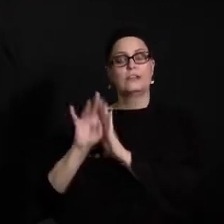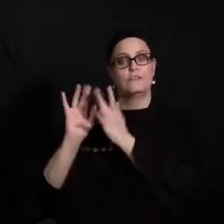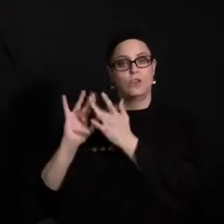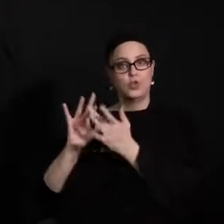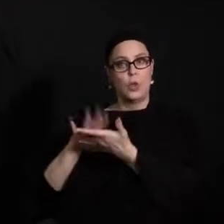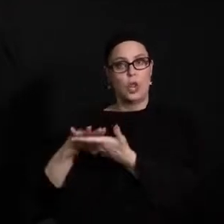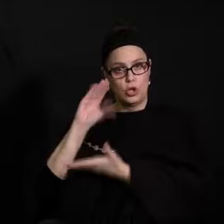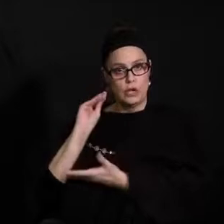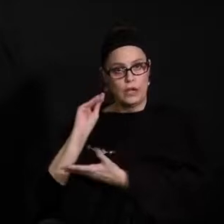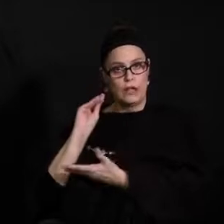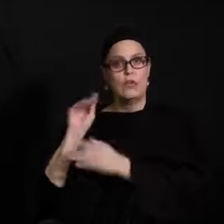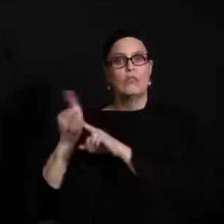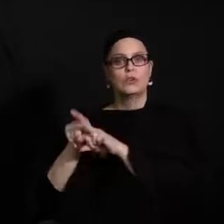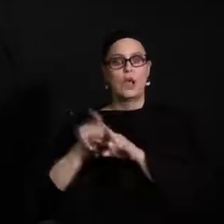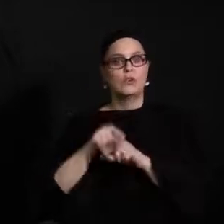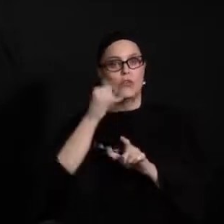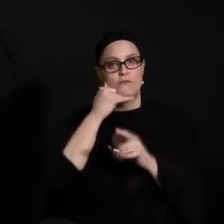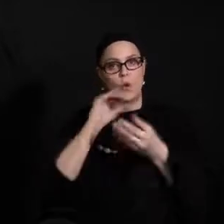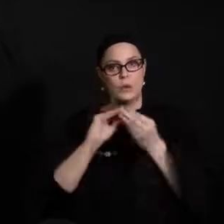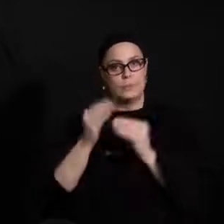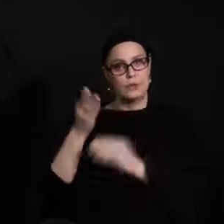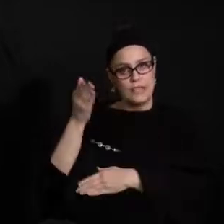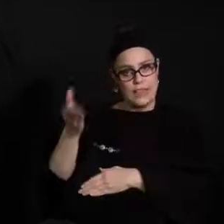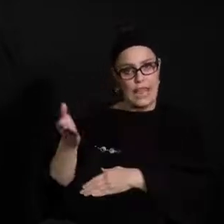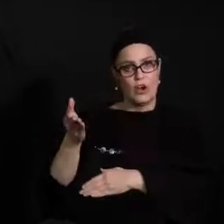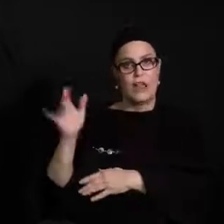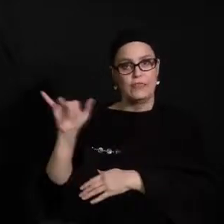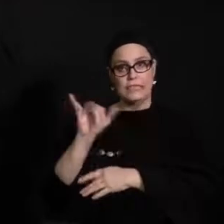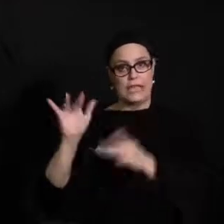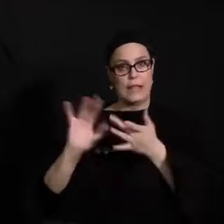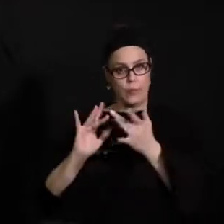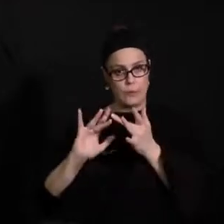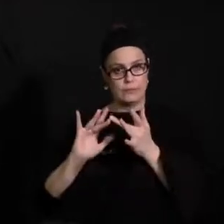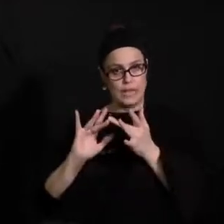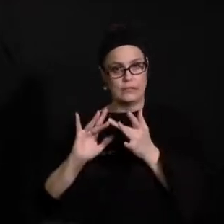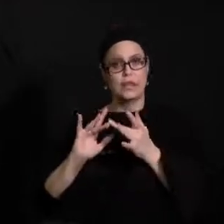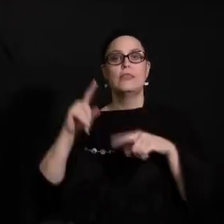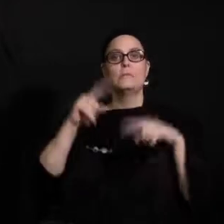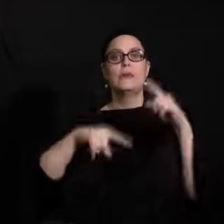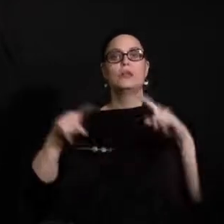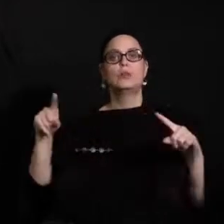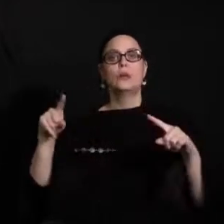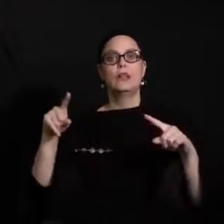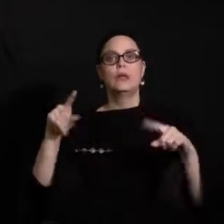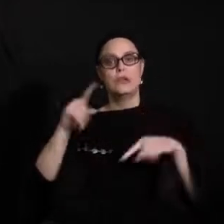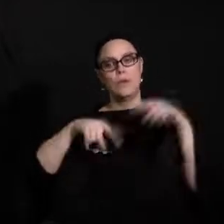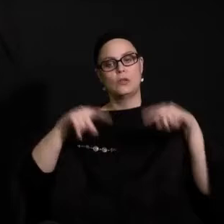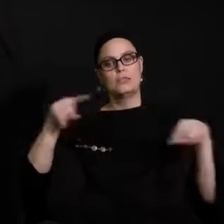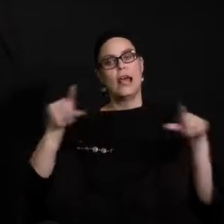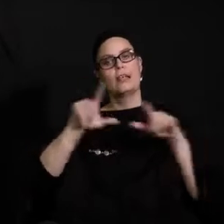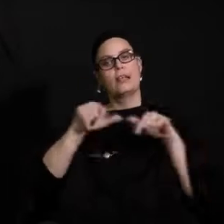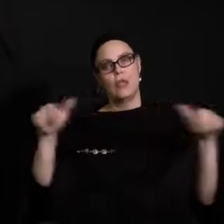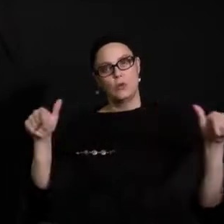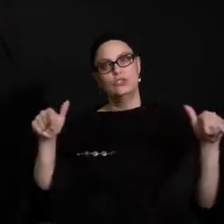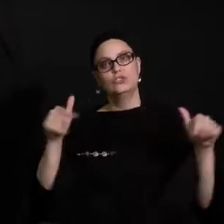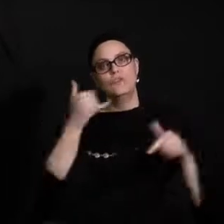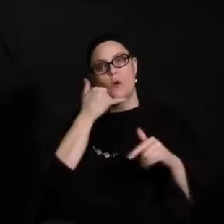available on the apply.spps.org website, and the multilingual phone numbers are also available for families.